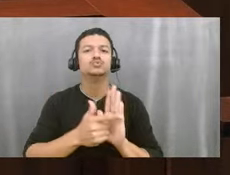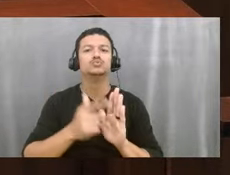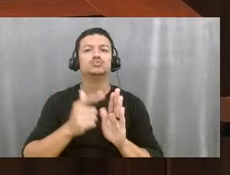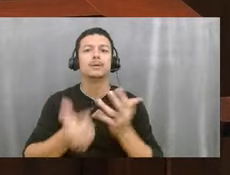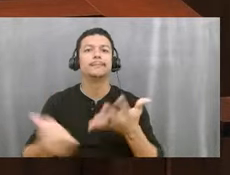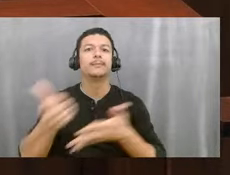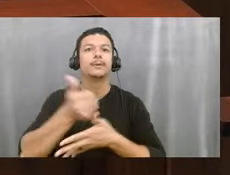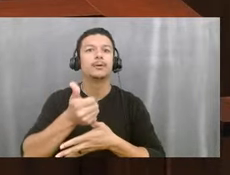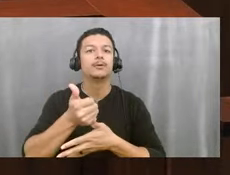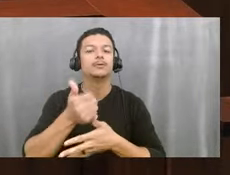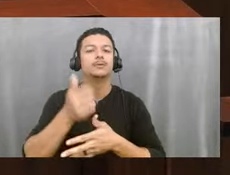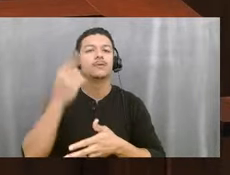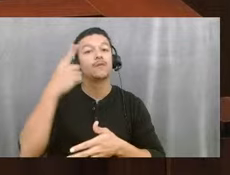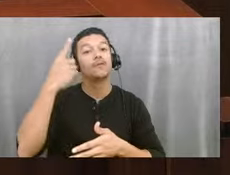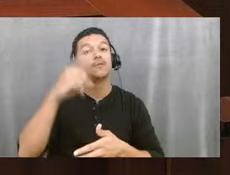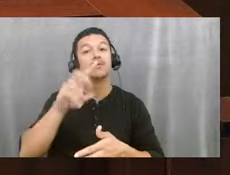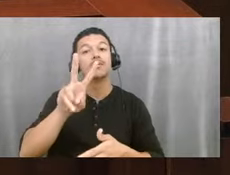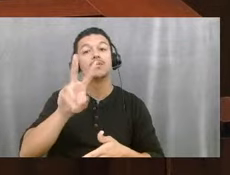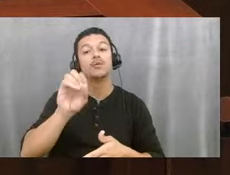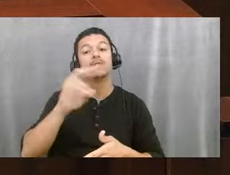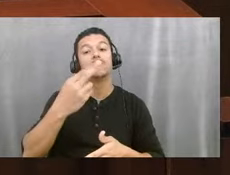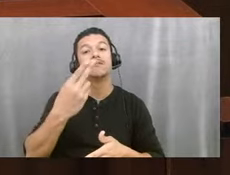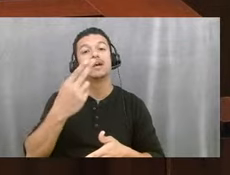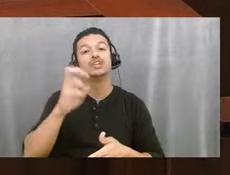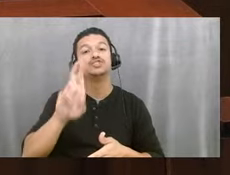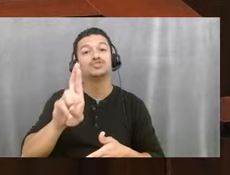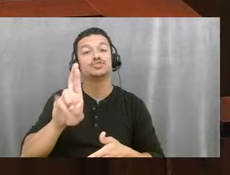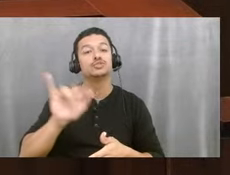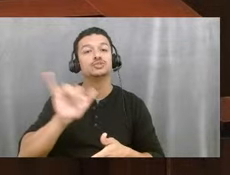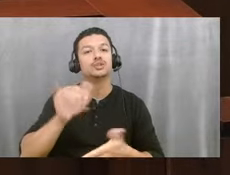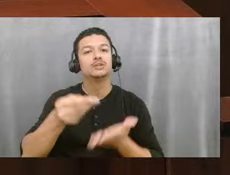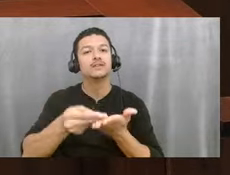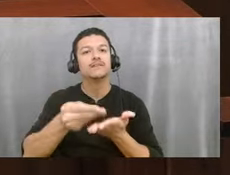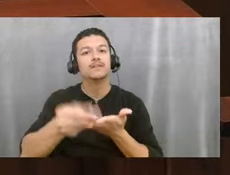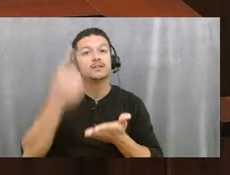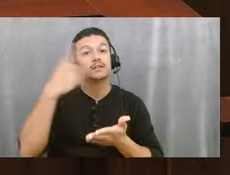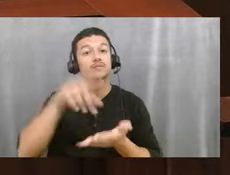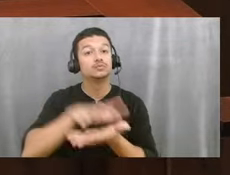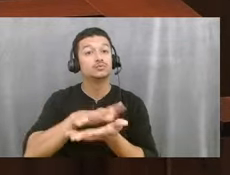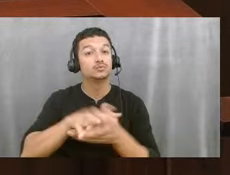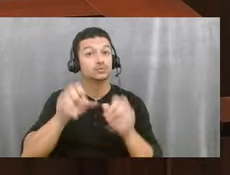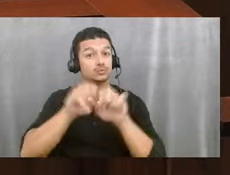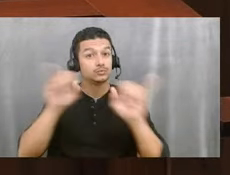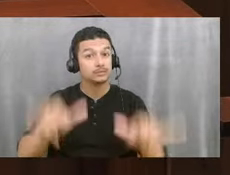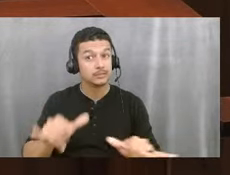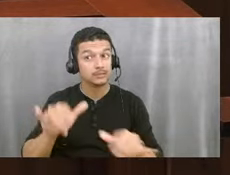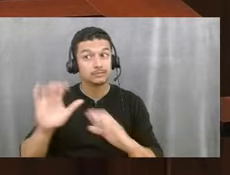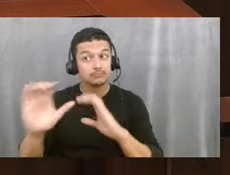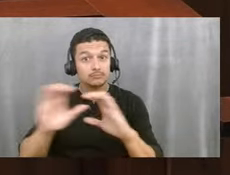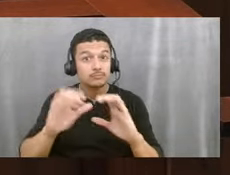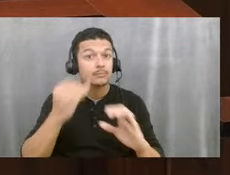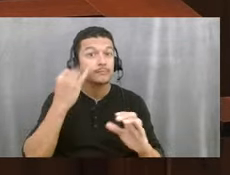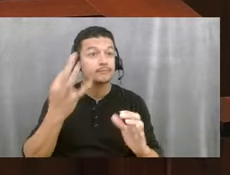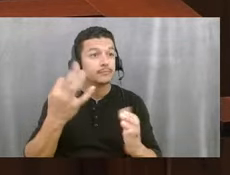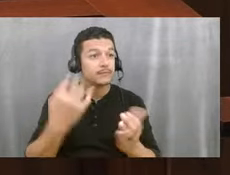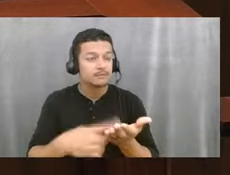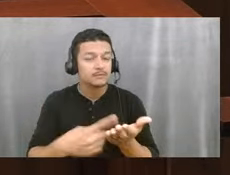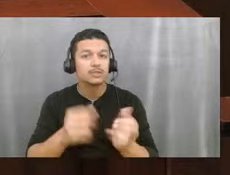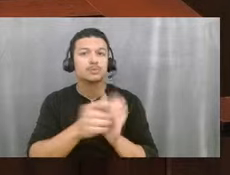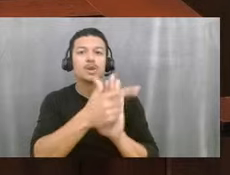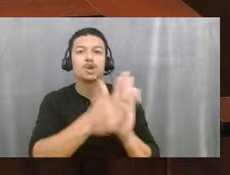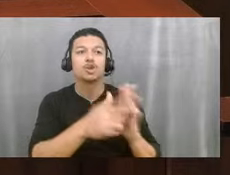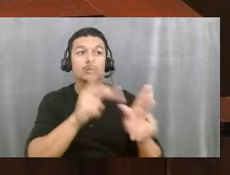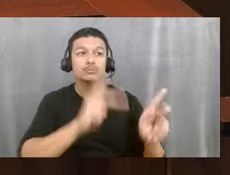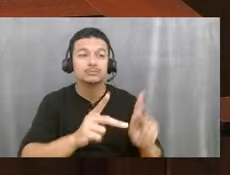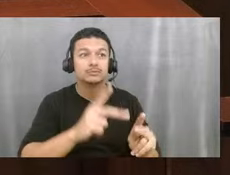the vouchers and funding of the school system. So in your conversations, if you're having any with legislators, you could also support our